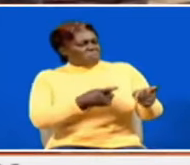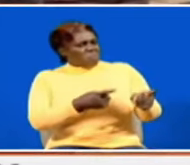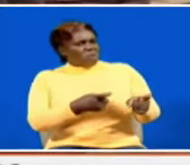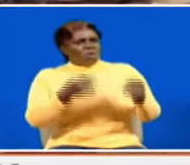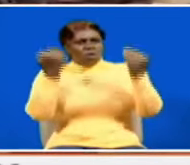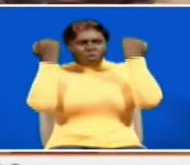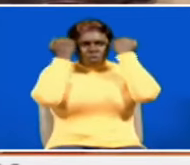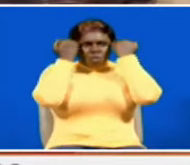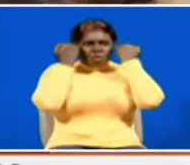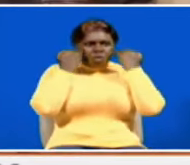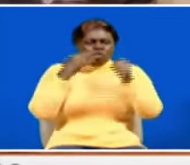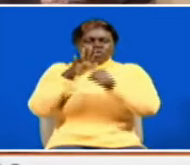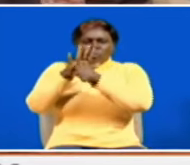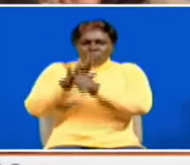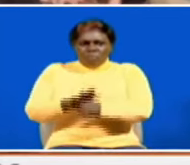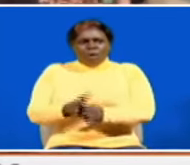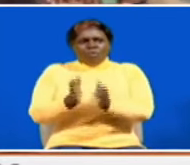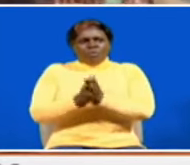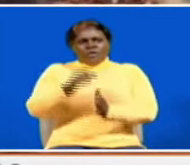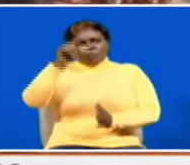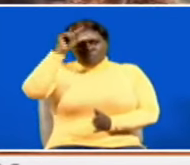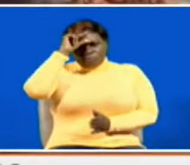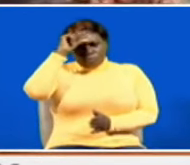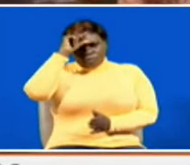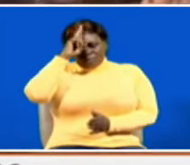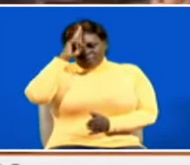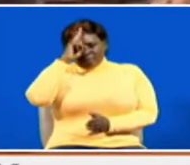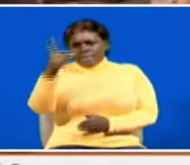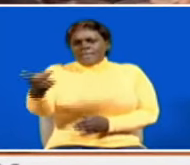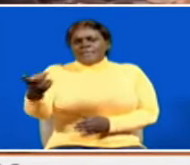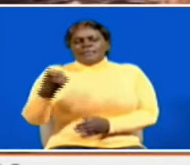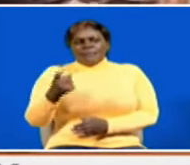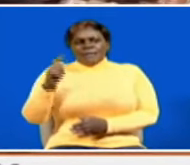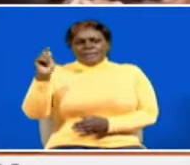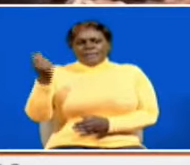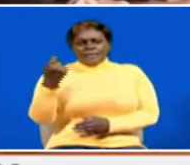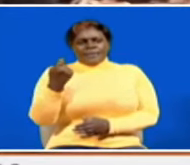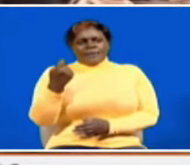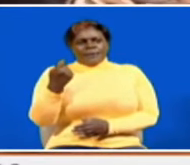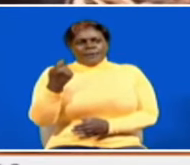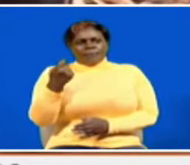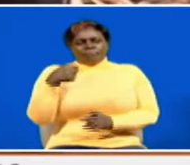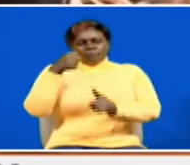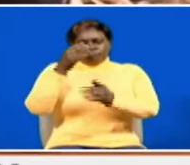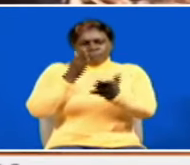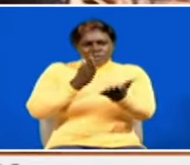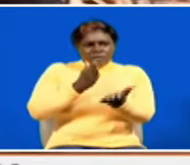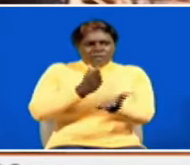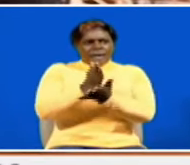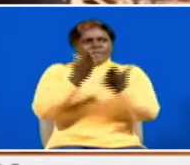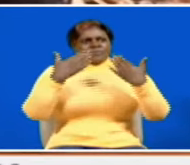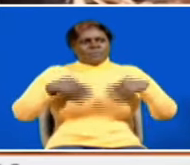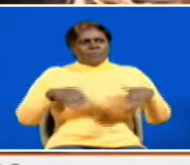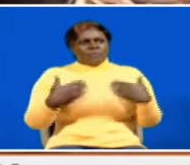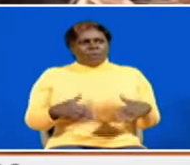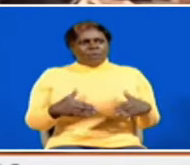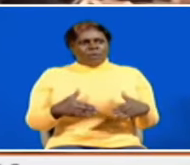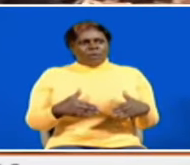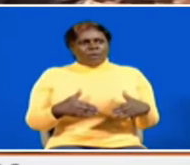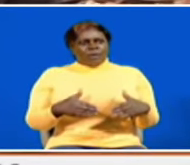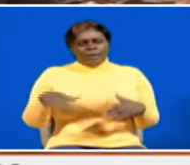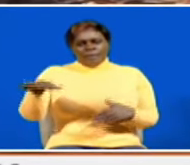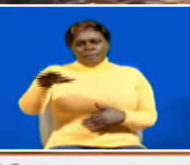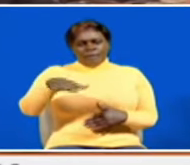courts we are harassed by the police for actually demanding that kenya does what is right by the people and by the